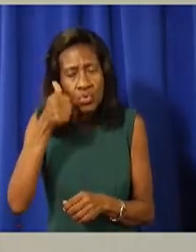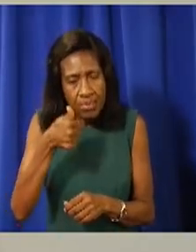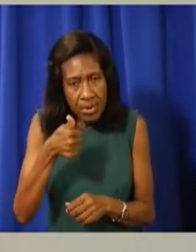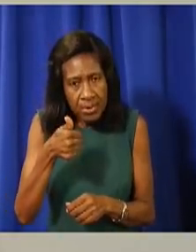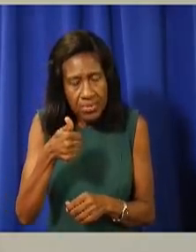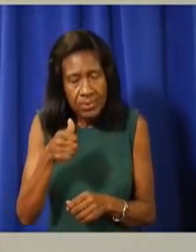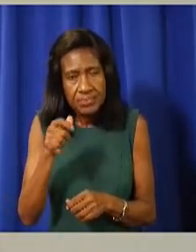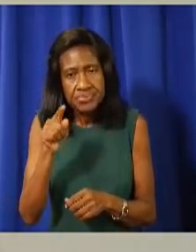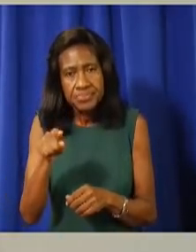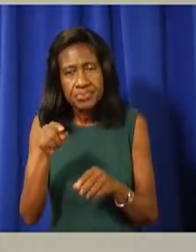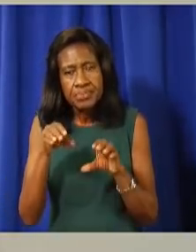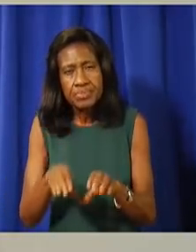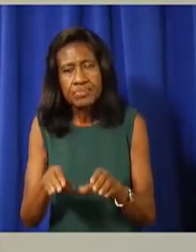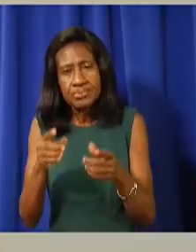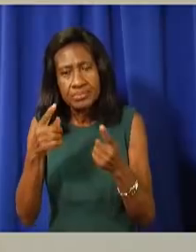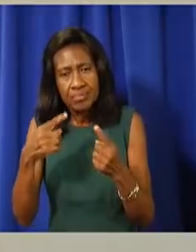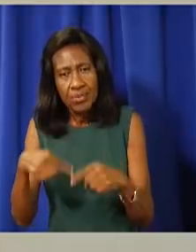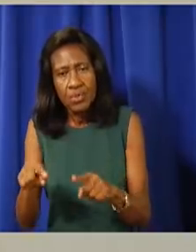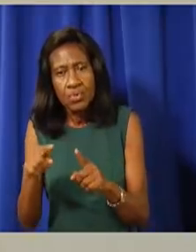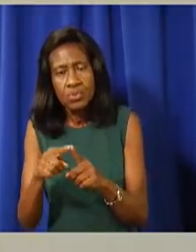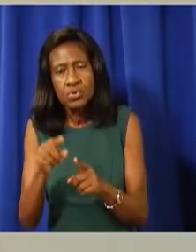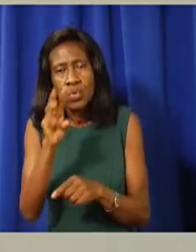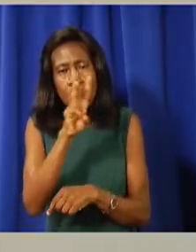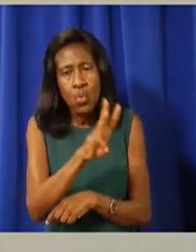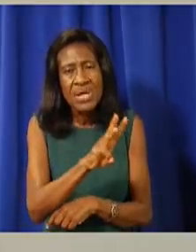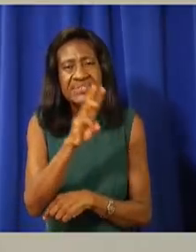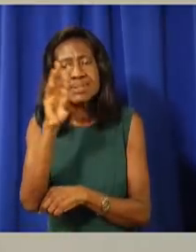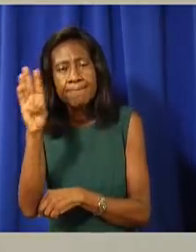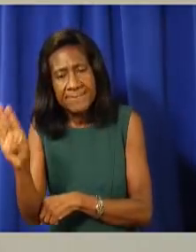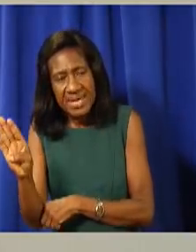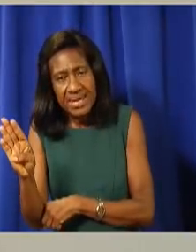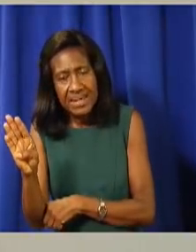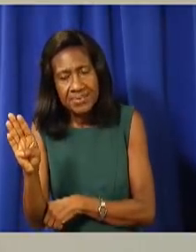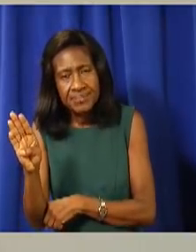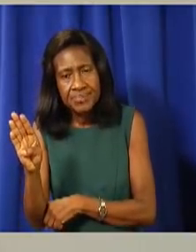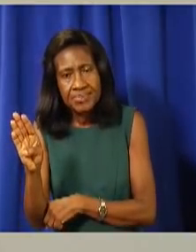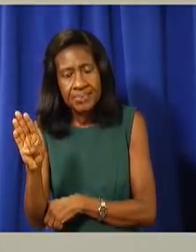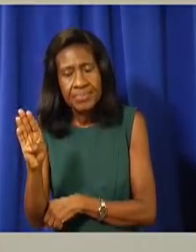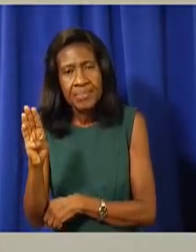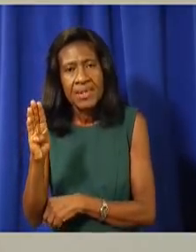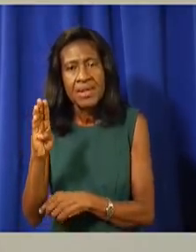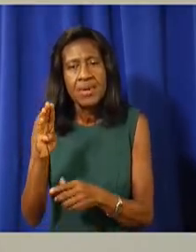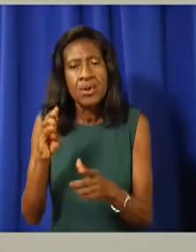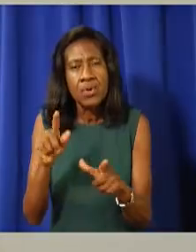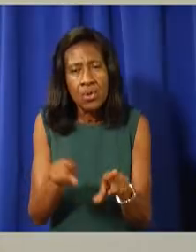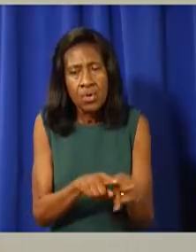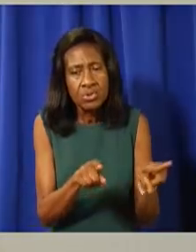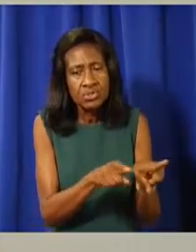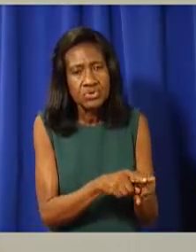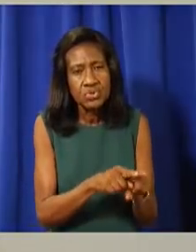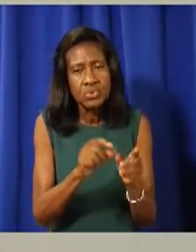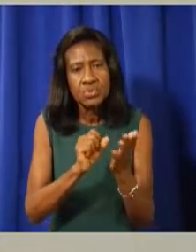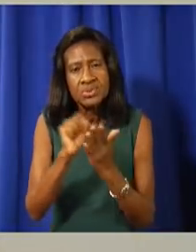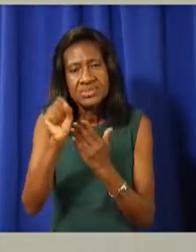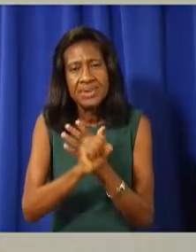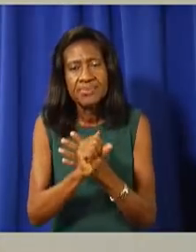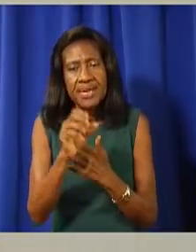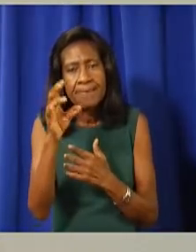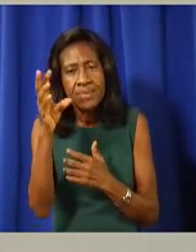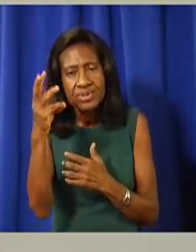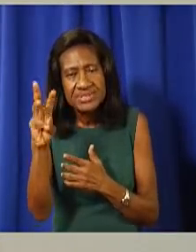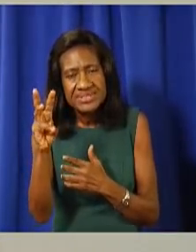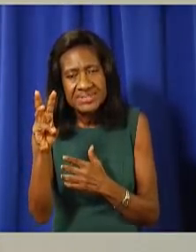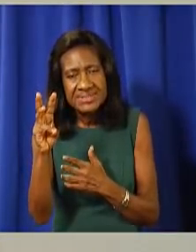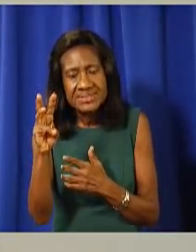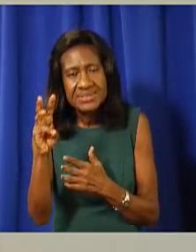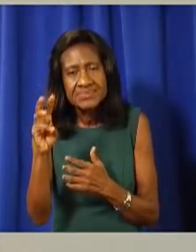of us living further east, vaccine clinics will be held at the Savannah MLA office on September 16th. And at the